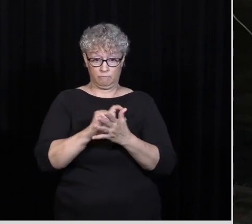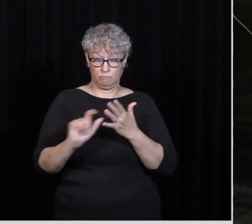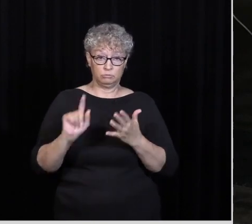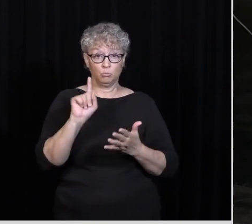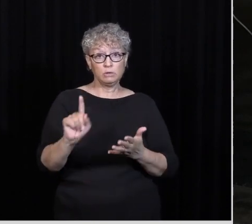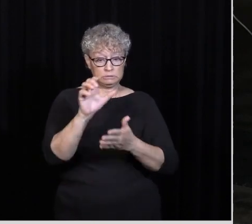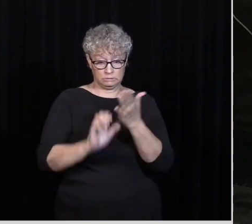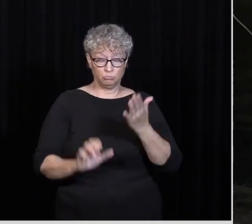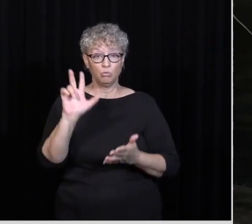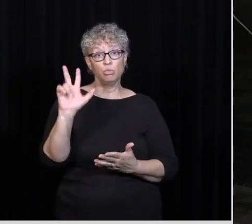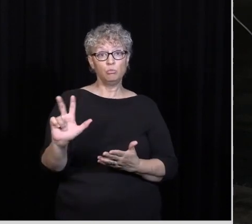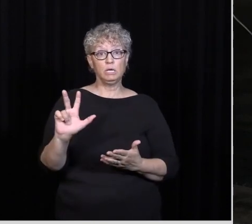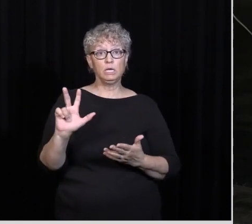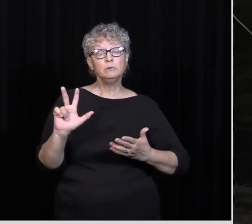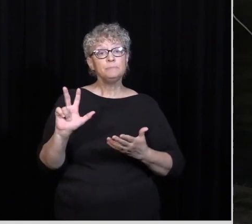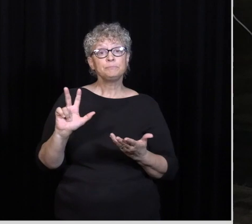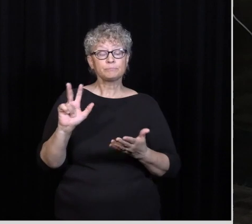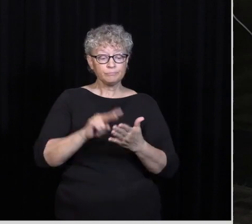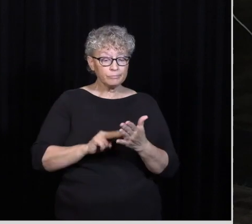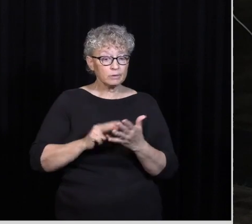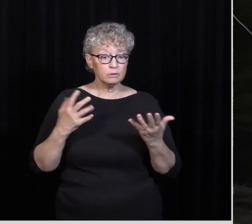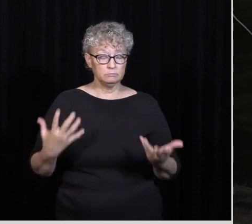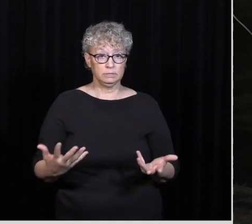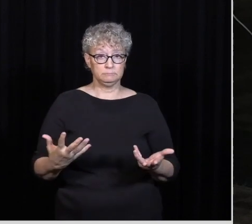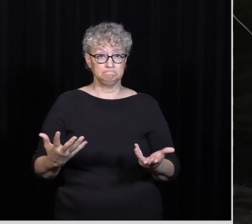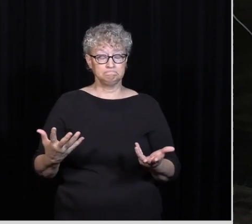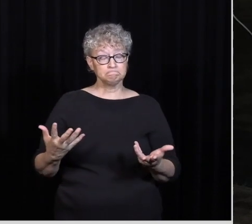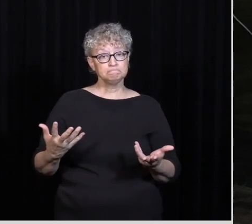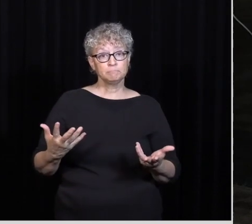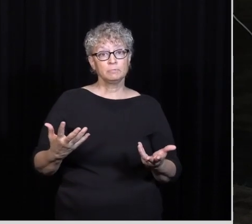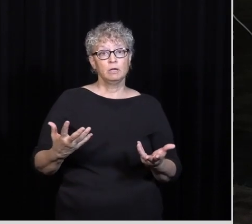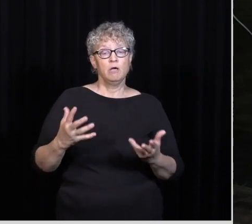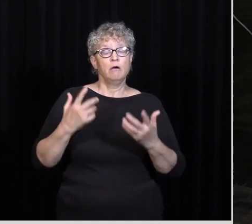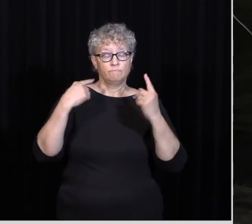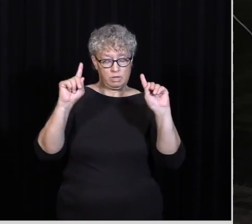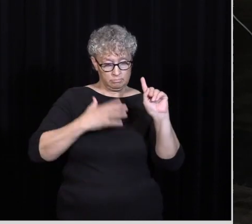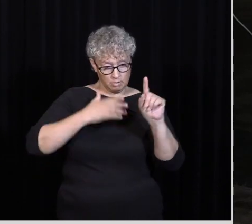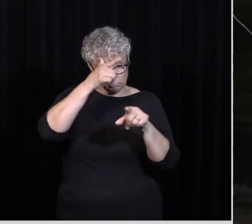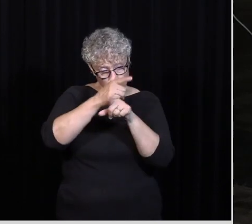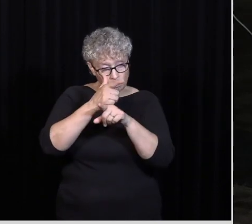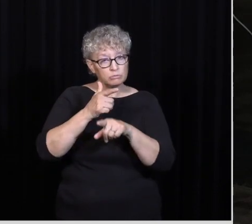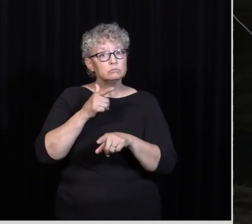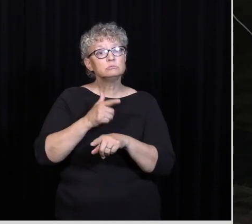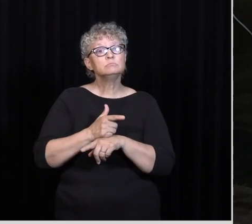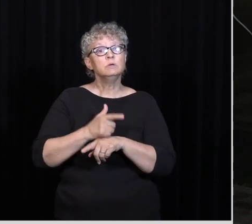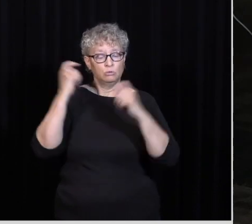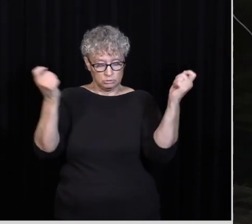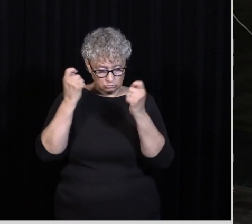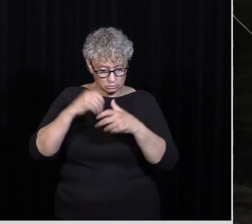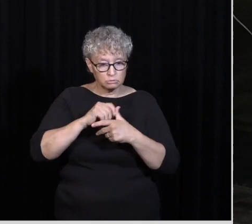Of chapter 3 Reads like this Finally, my brothers Rejoice in the Lord